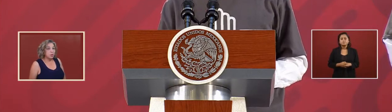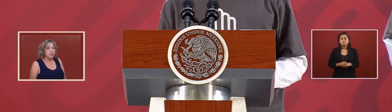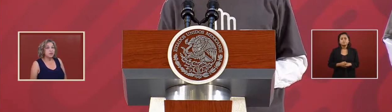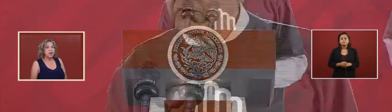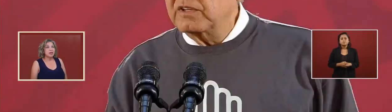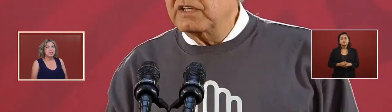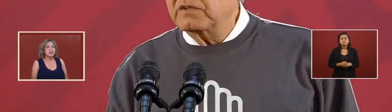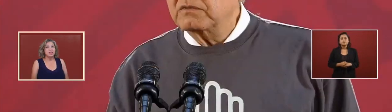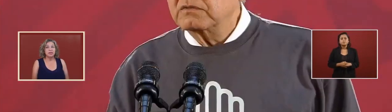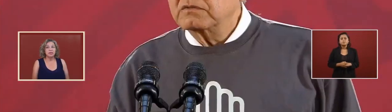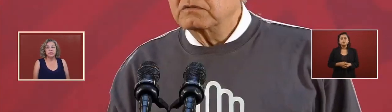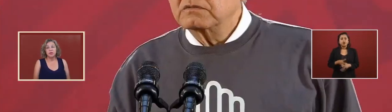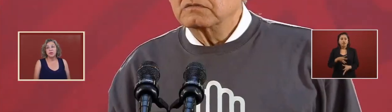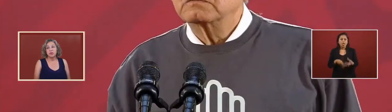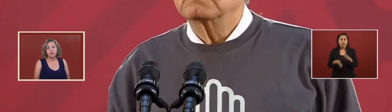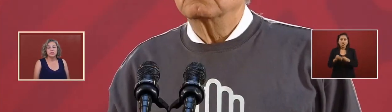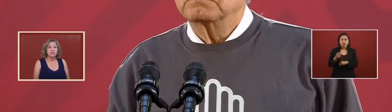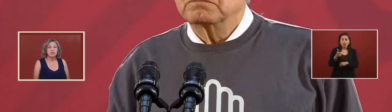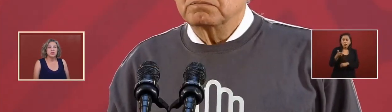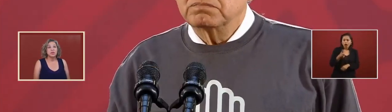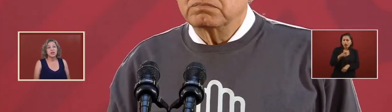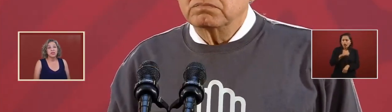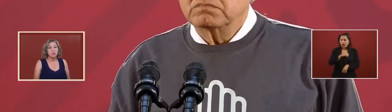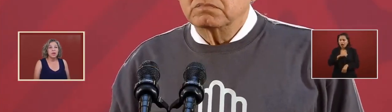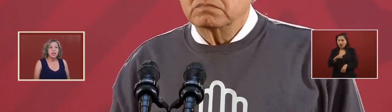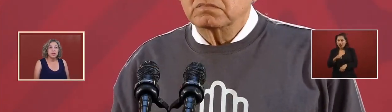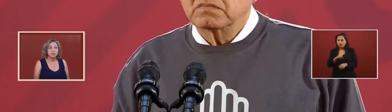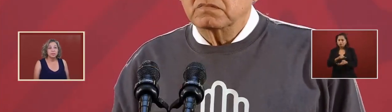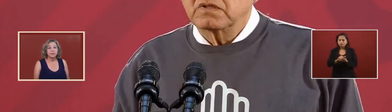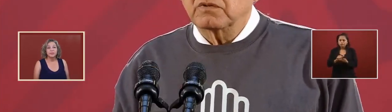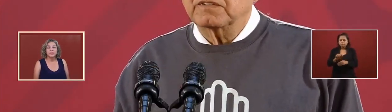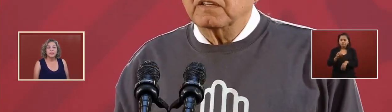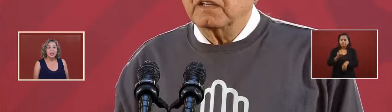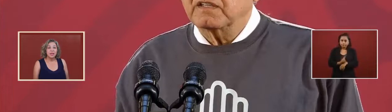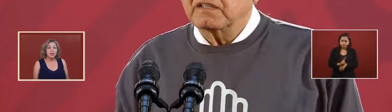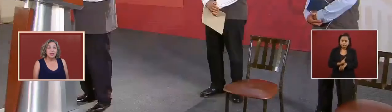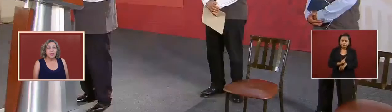we do not devote ourselves to laundering money